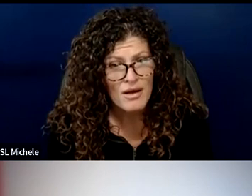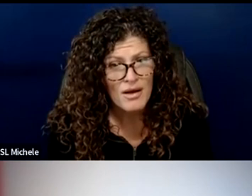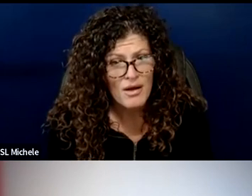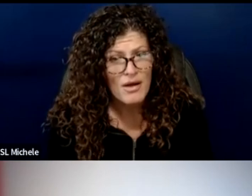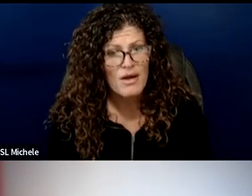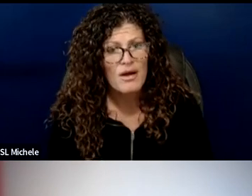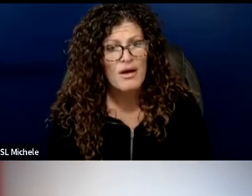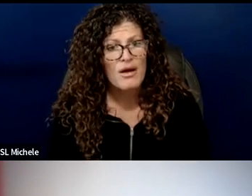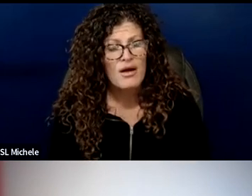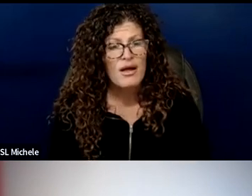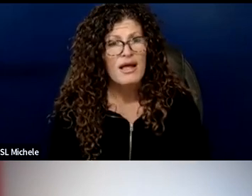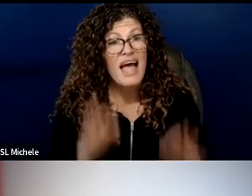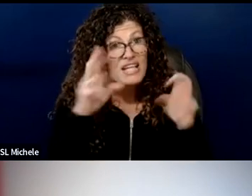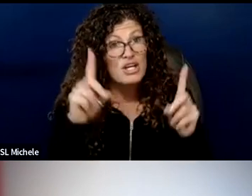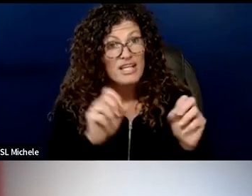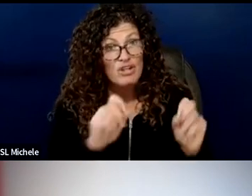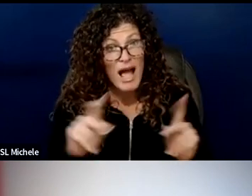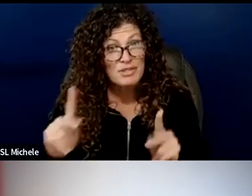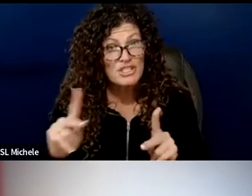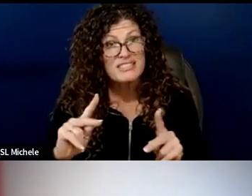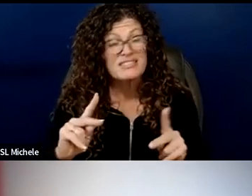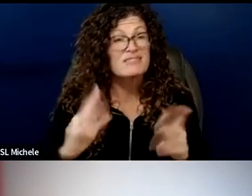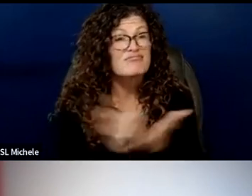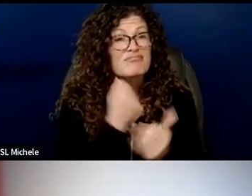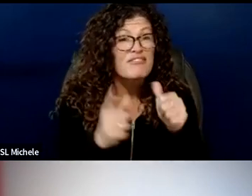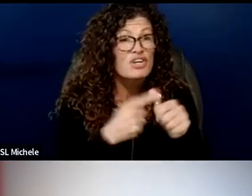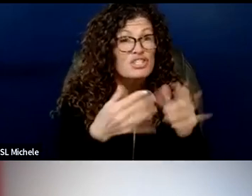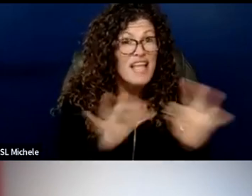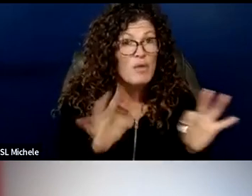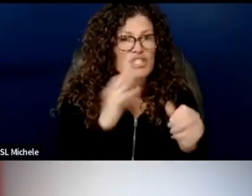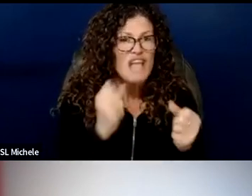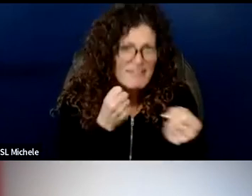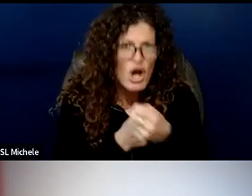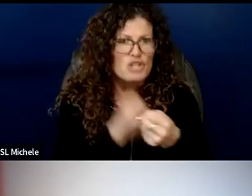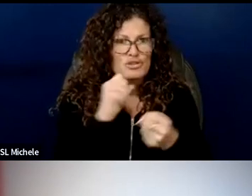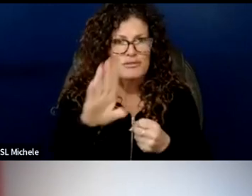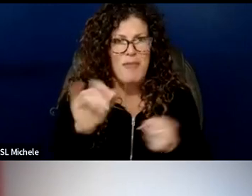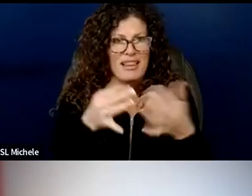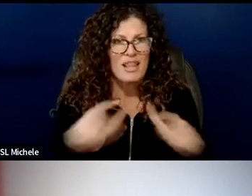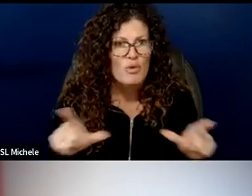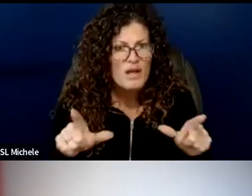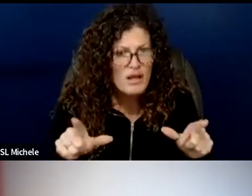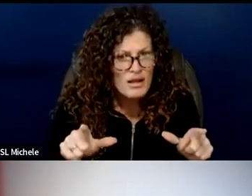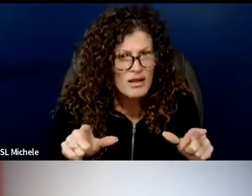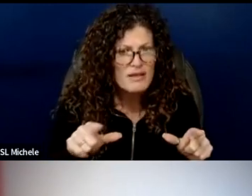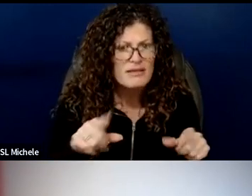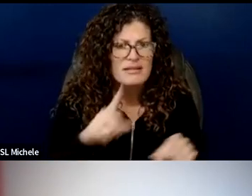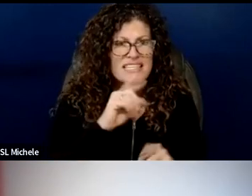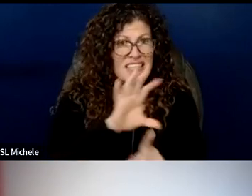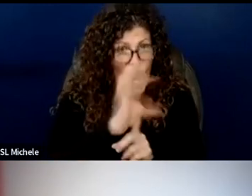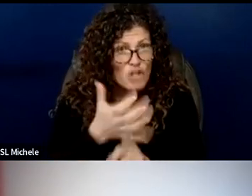that make use of students first language and fosters bilingualism is an educational and cultural injustice